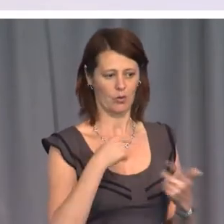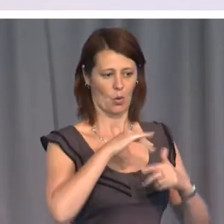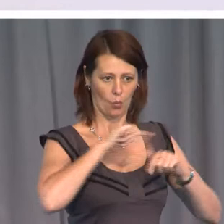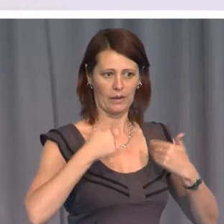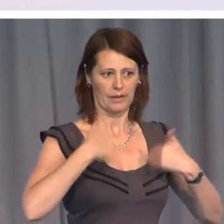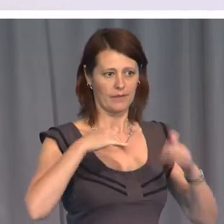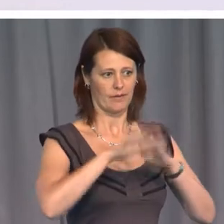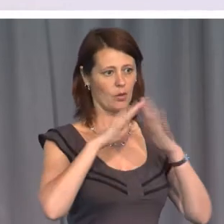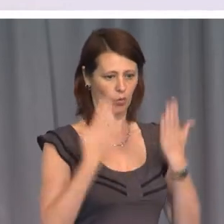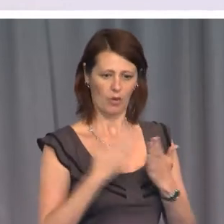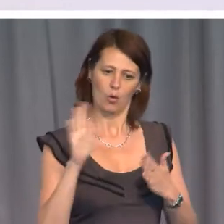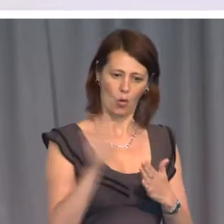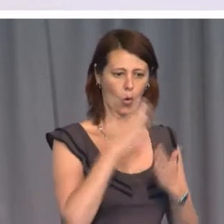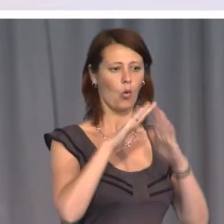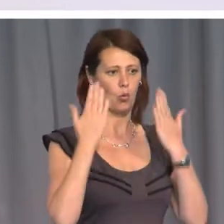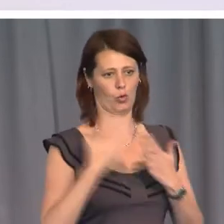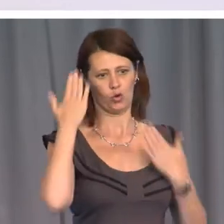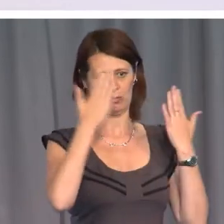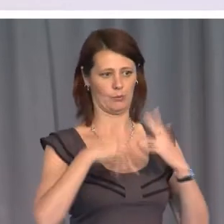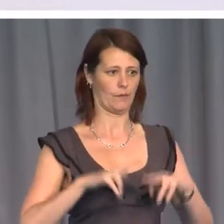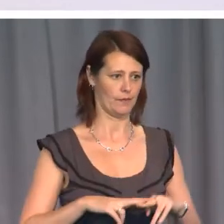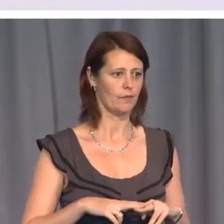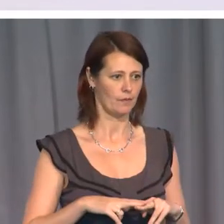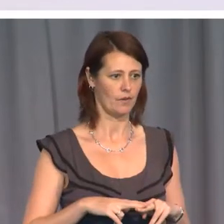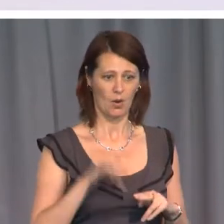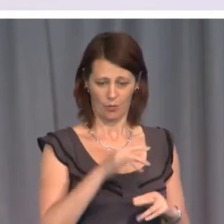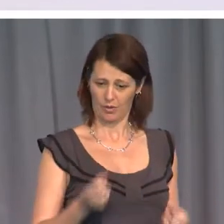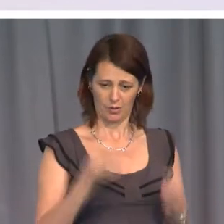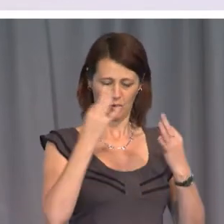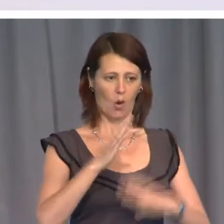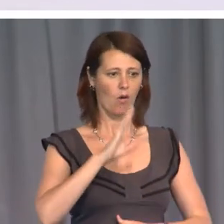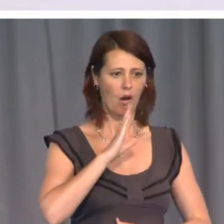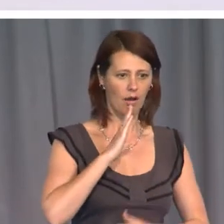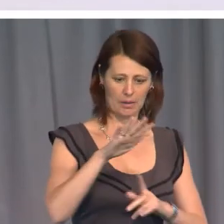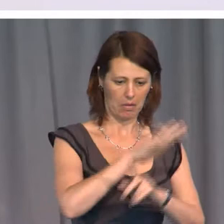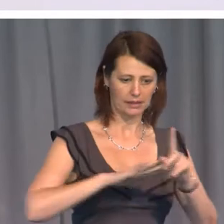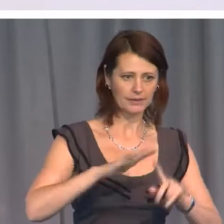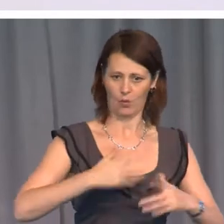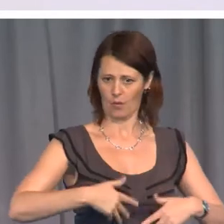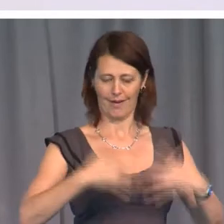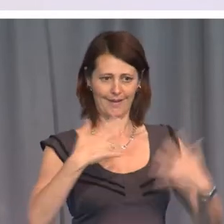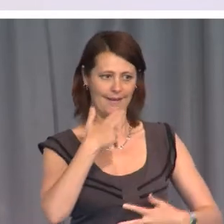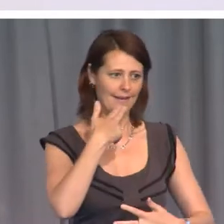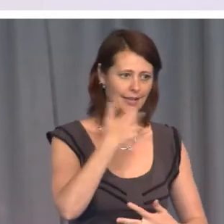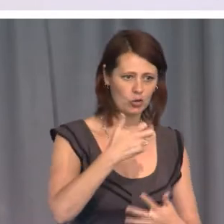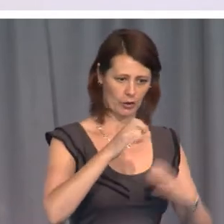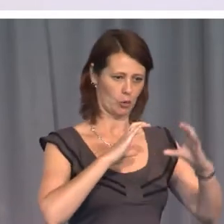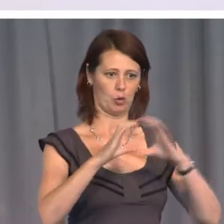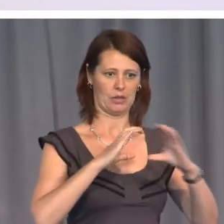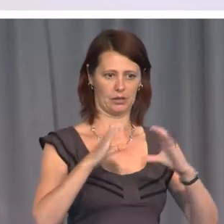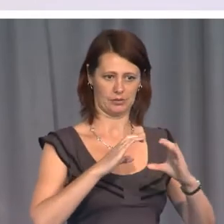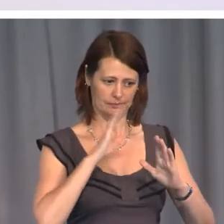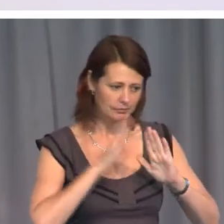world that Orwell dreamed of, where there is no hiding place for any electronic communication.